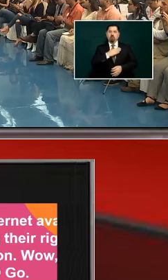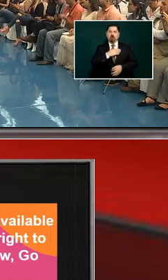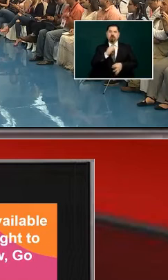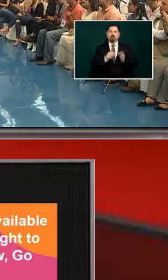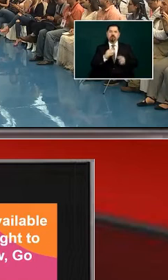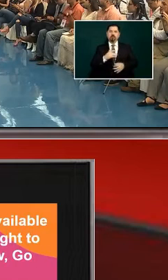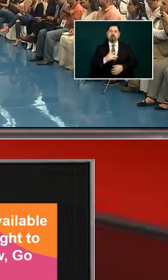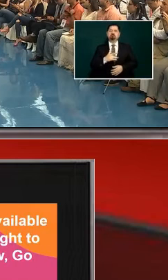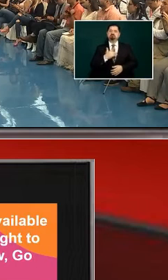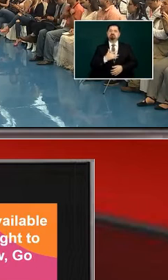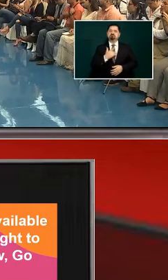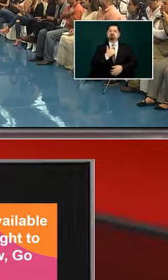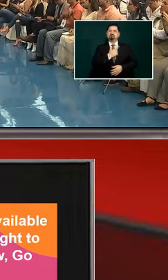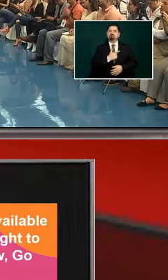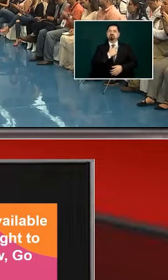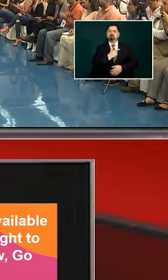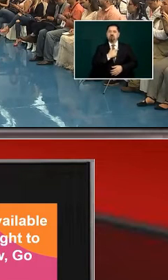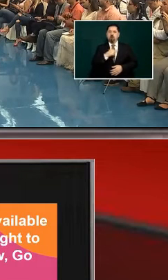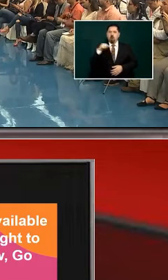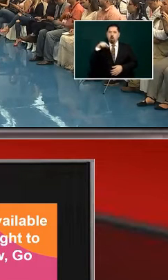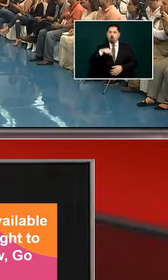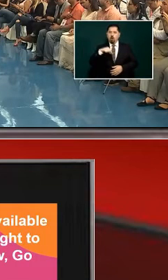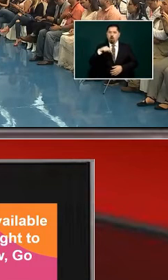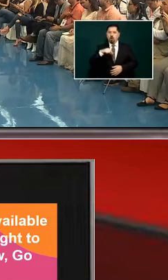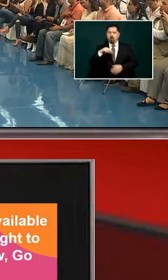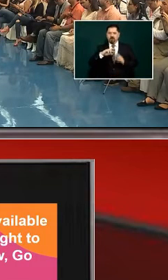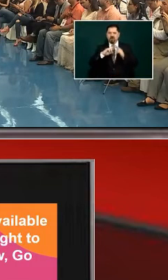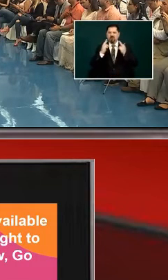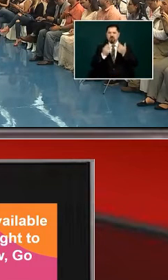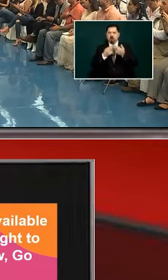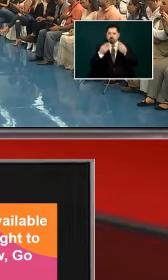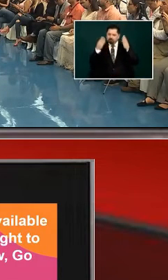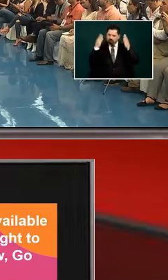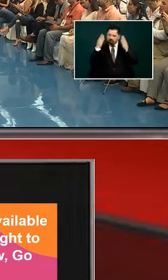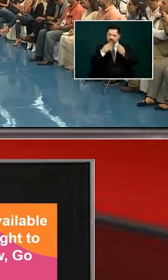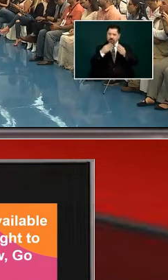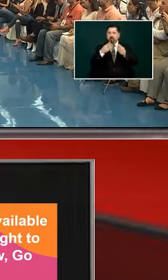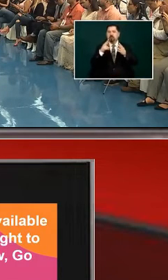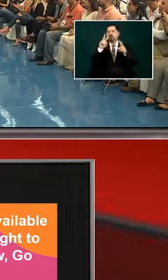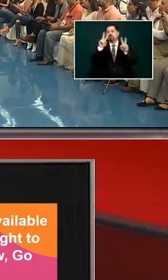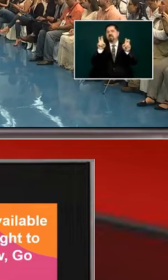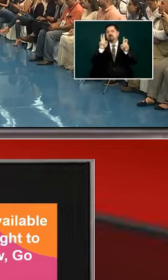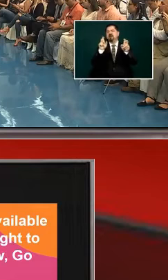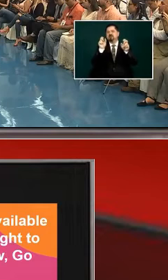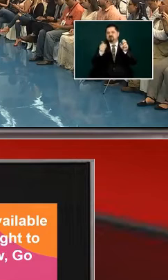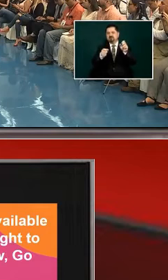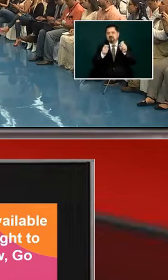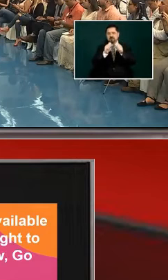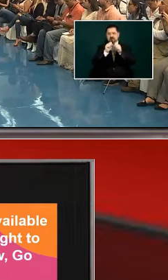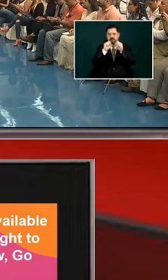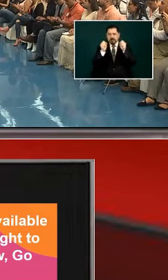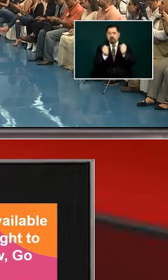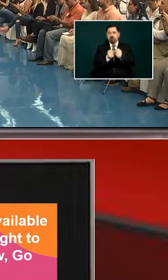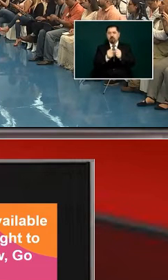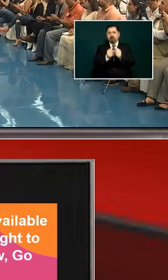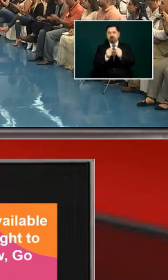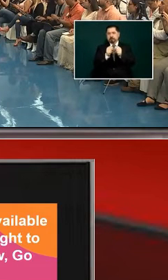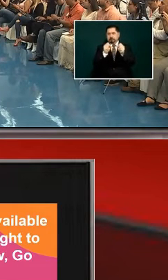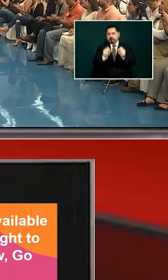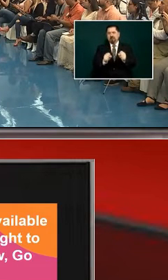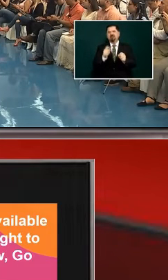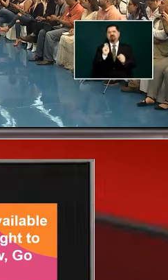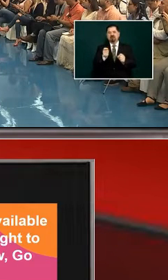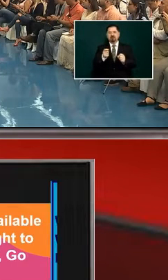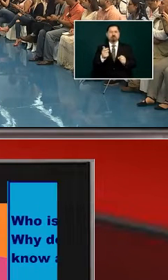joined clearly specifically for the matter of security because we know it's